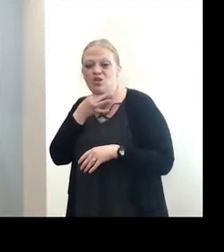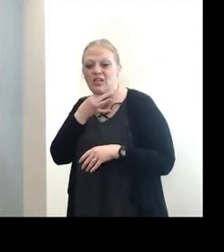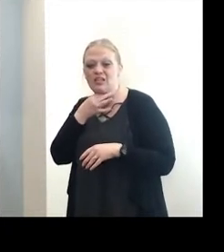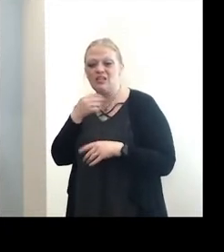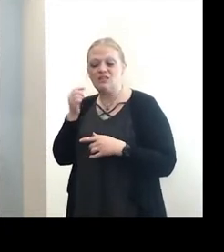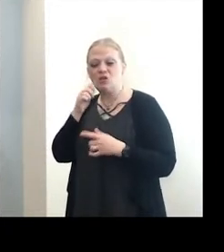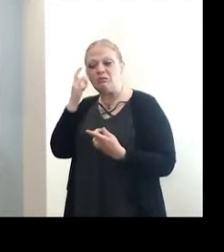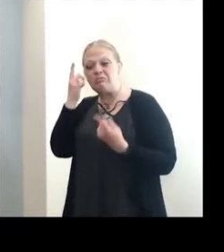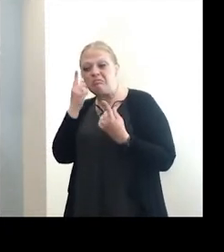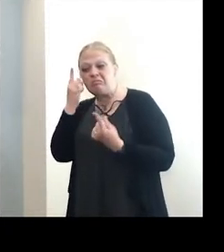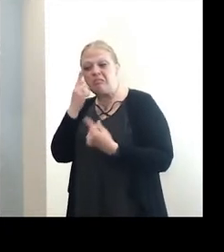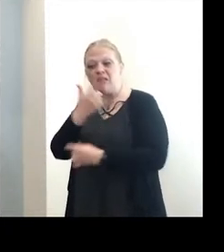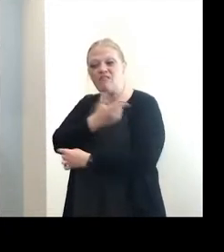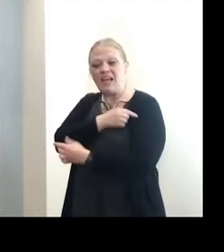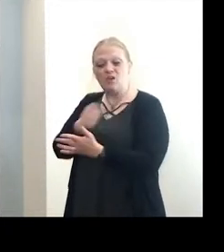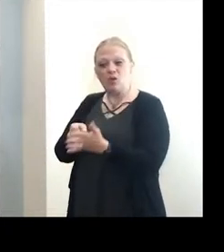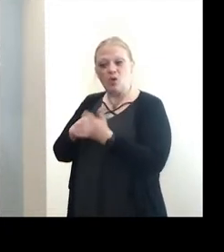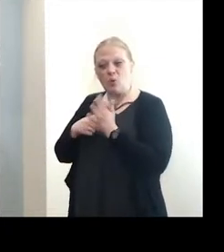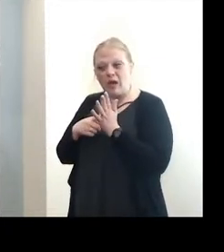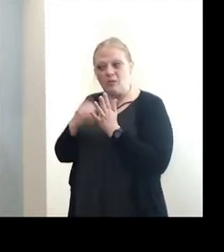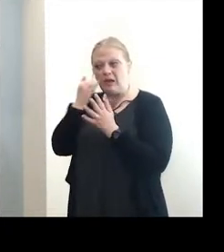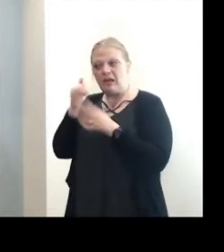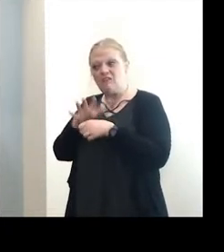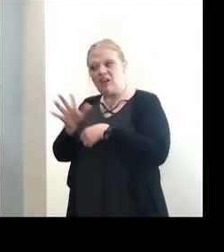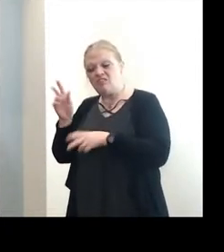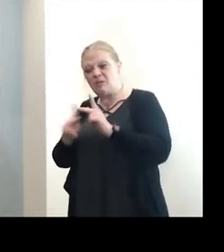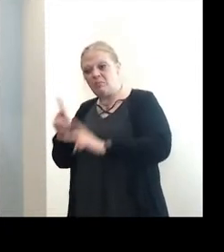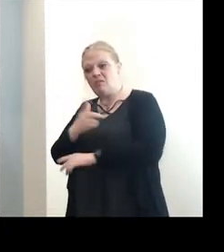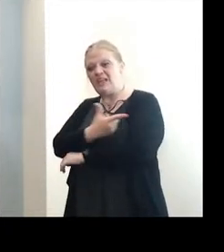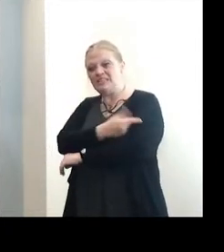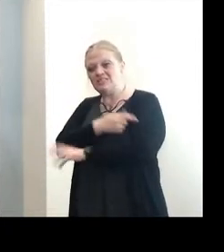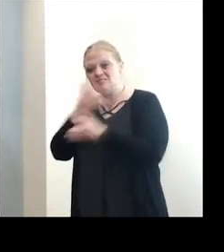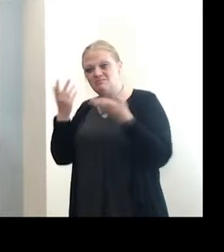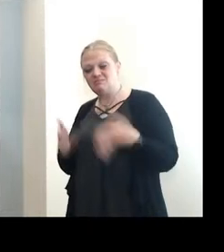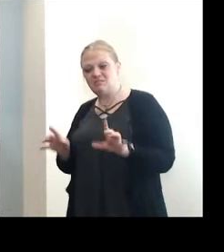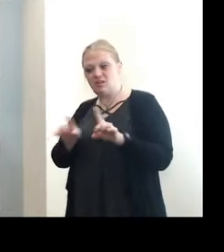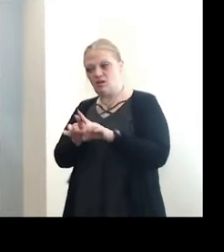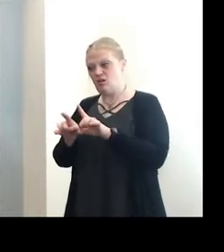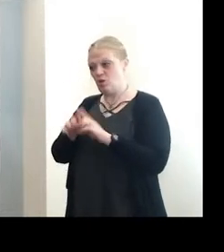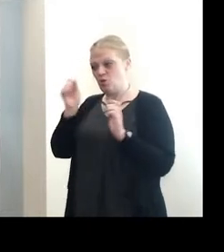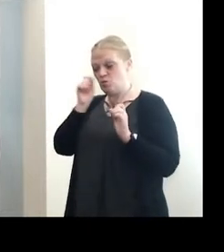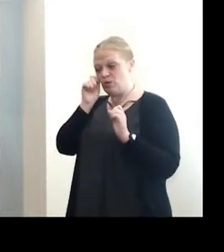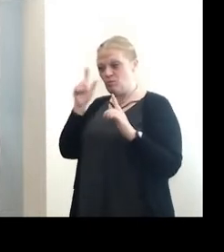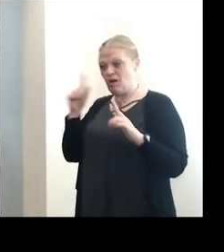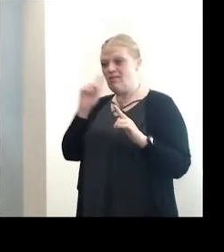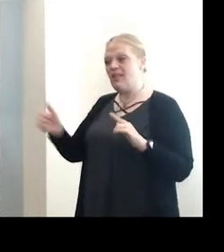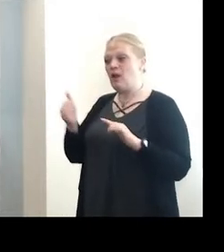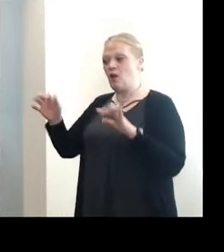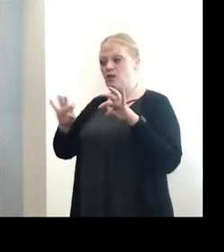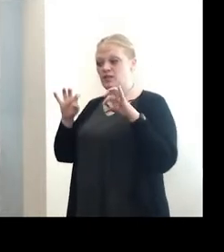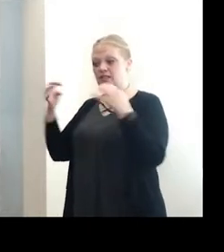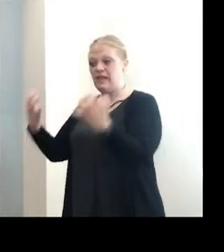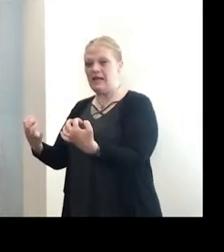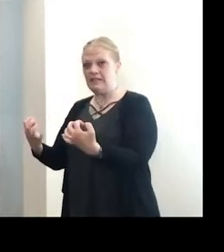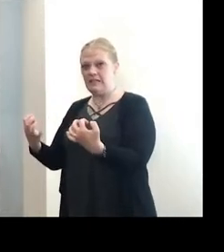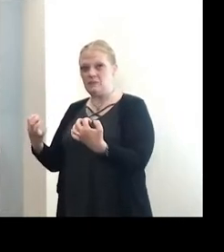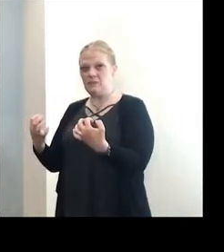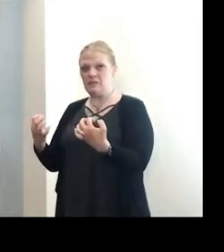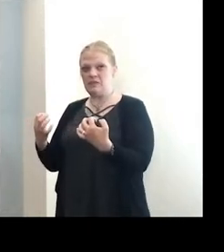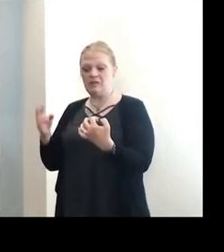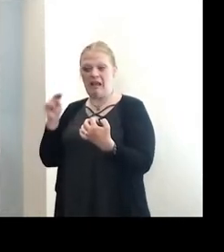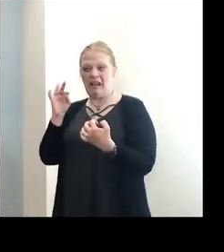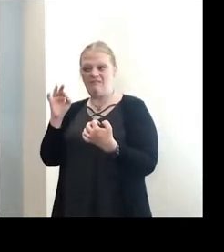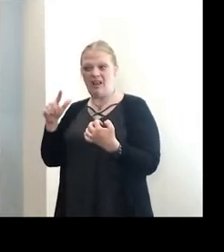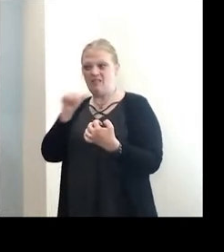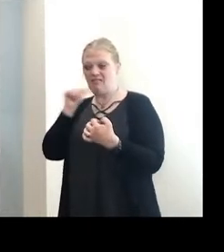reconsidering the vaccine requirement, if enough people get vaccinated. Also, are you surprised that other stadiums in the league are not